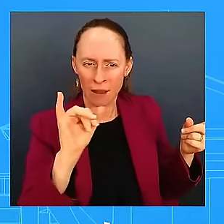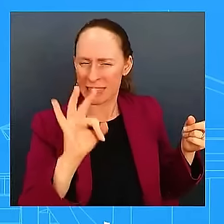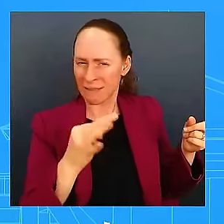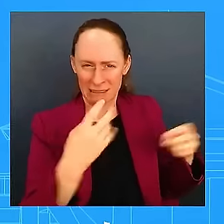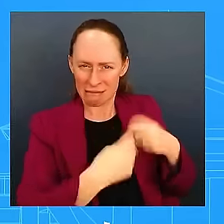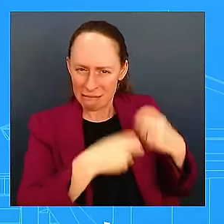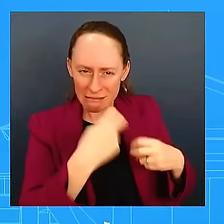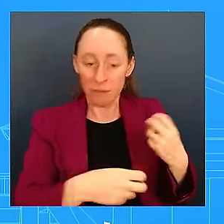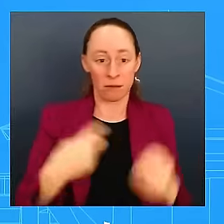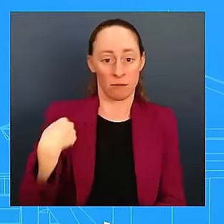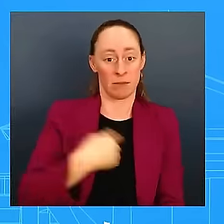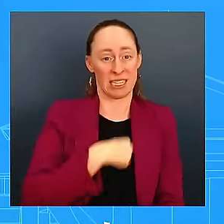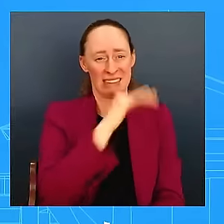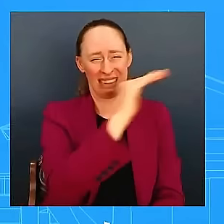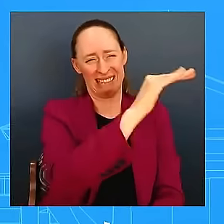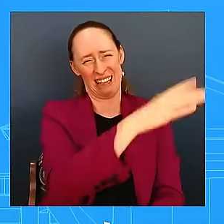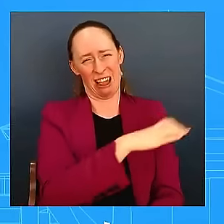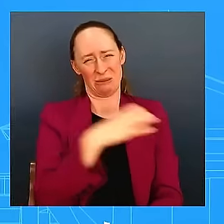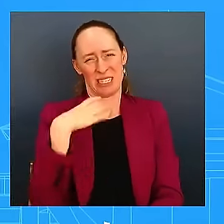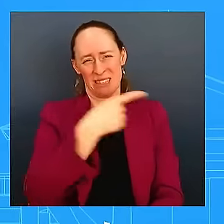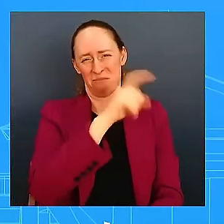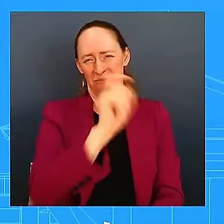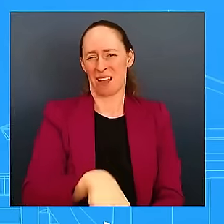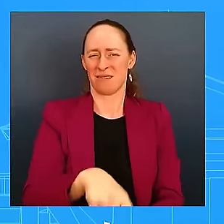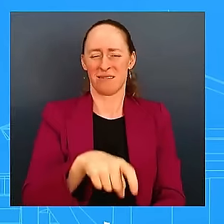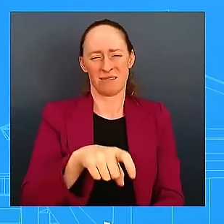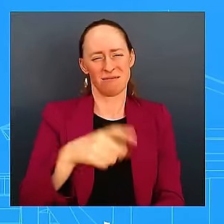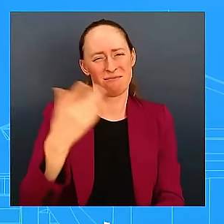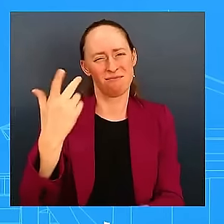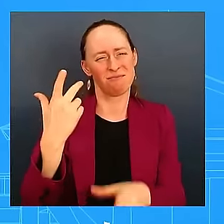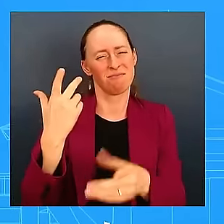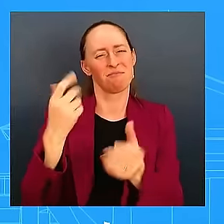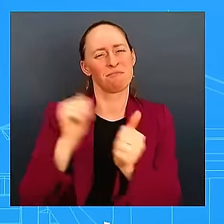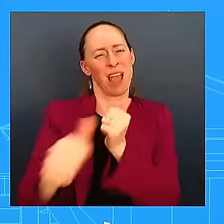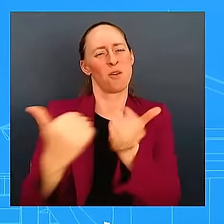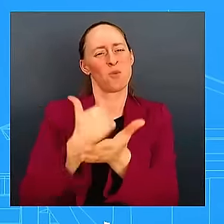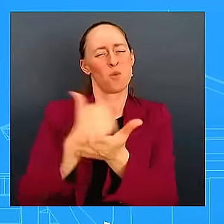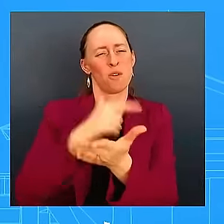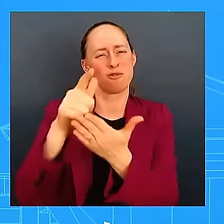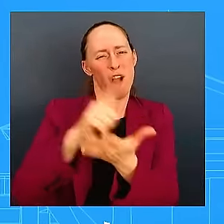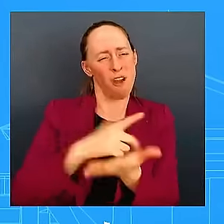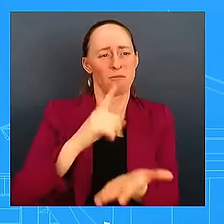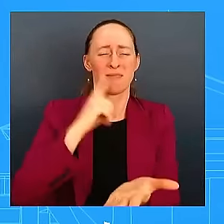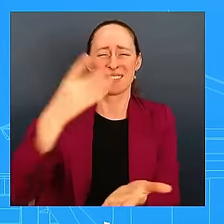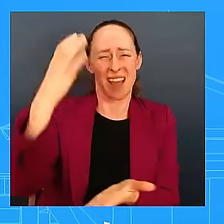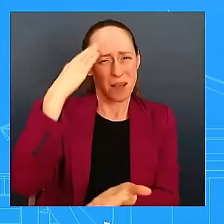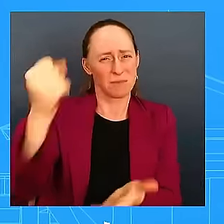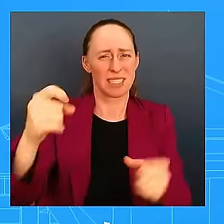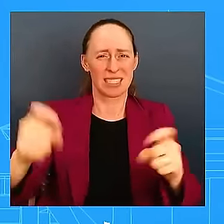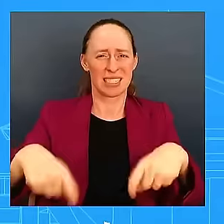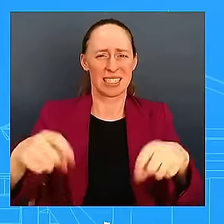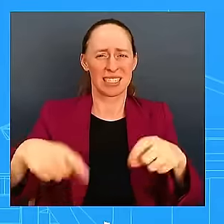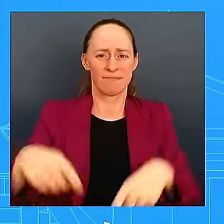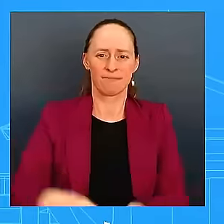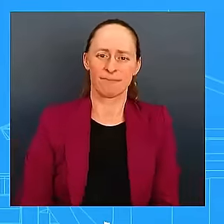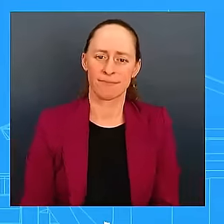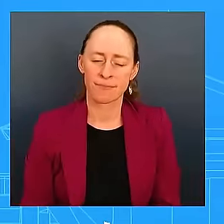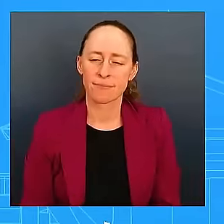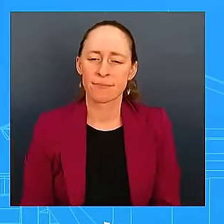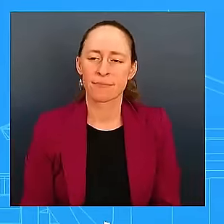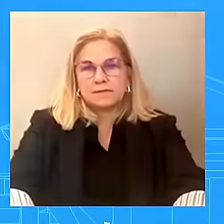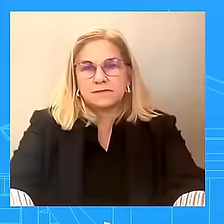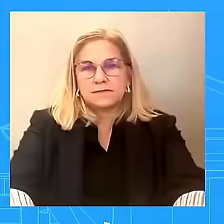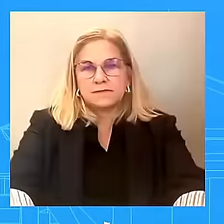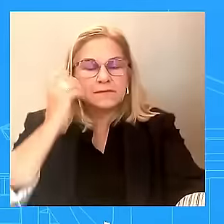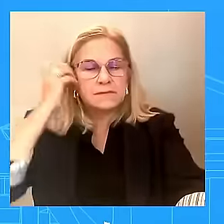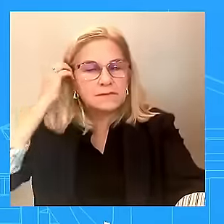gun safety legislation. With that, Colleen. Thanks, Green. Democratic Mayor of New York City,